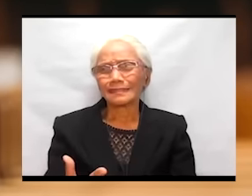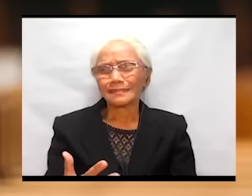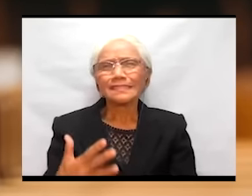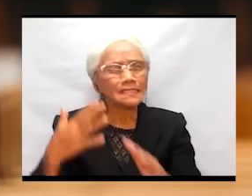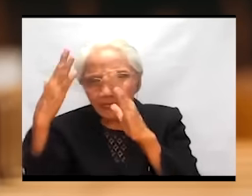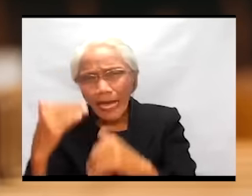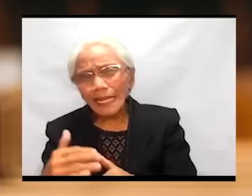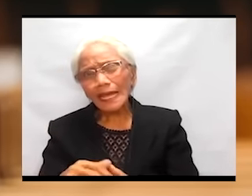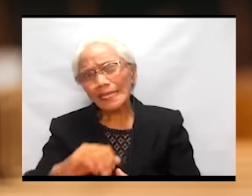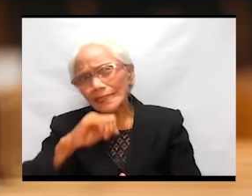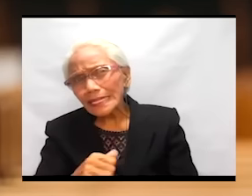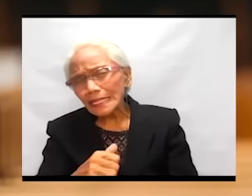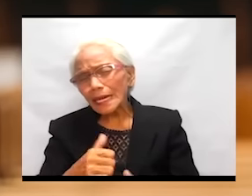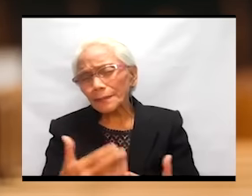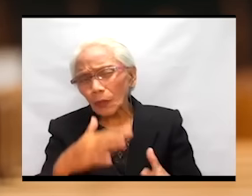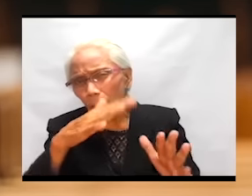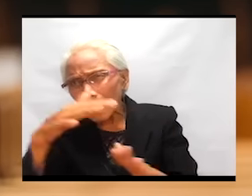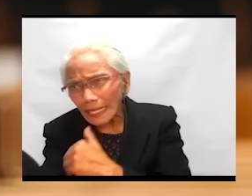pagkaalipin.